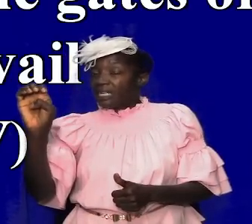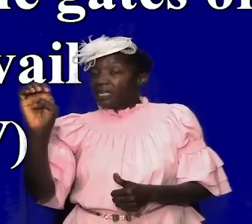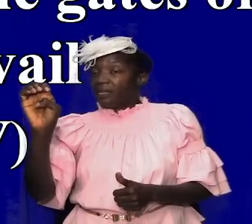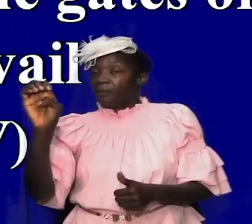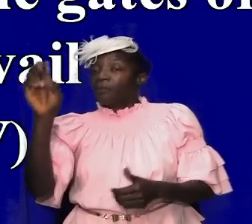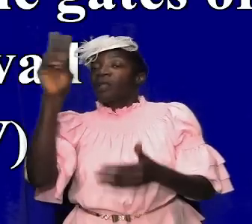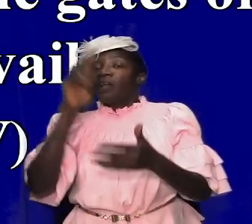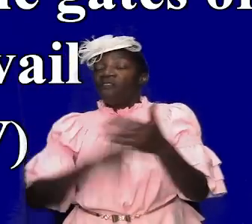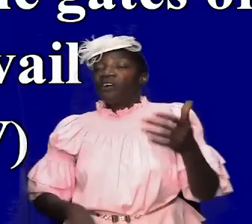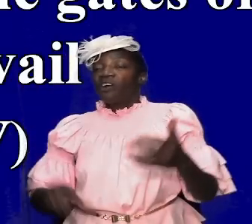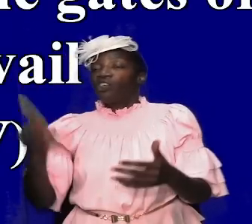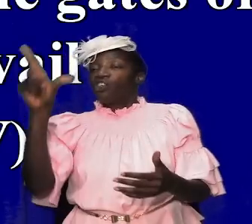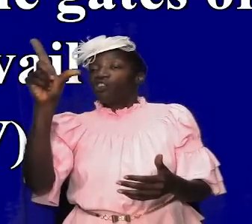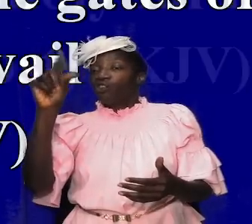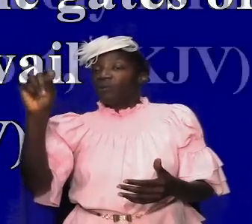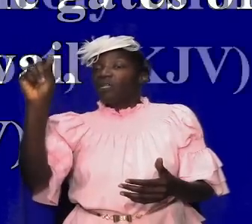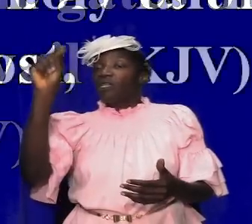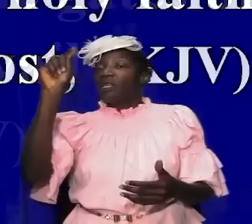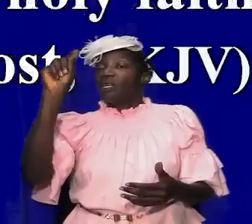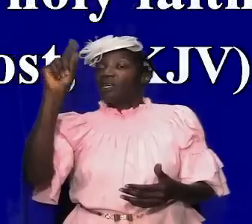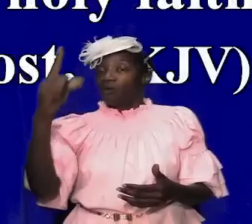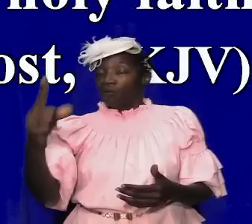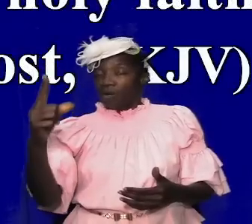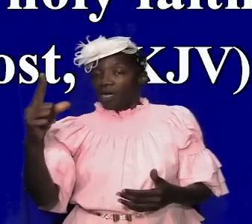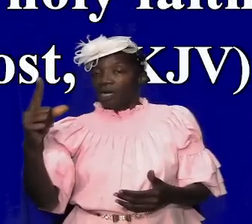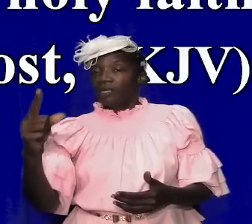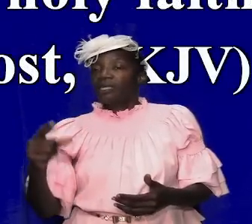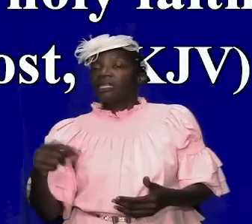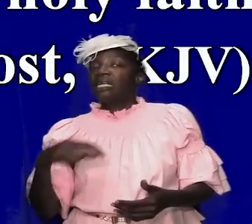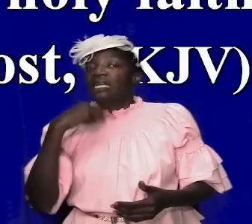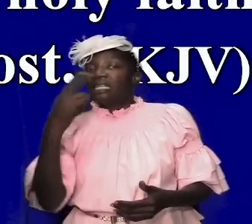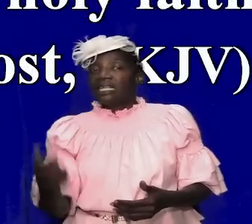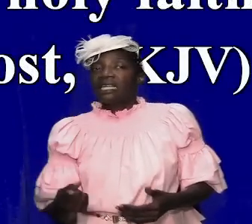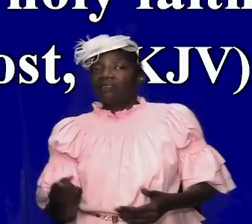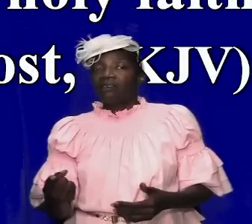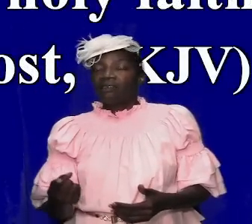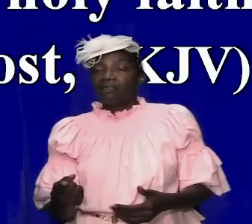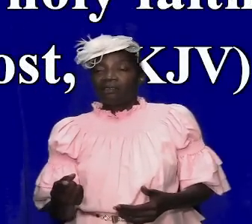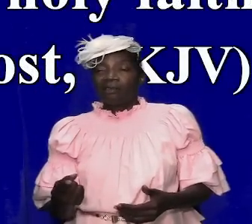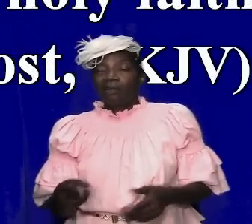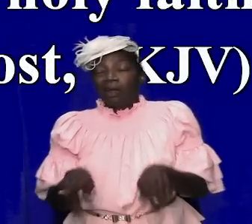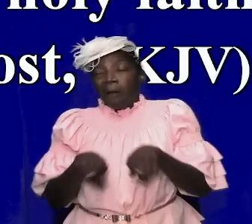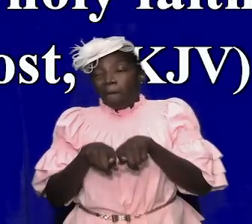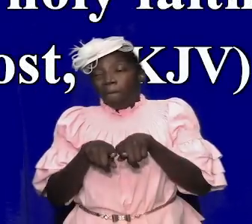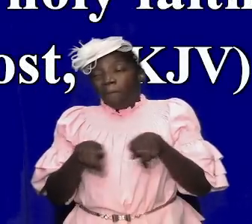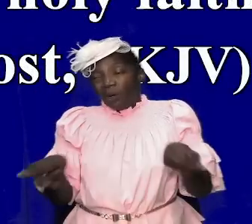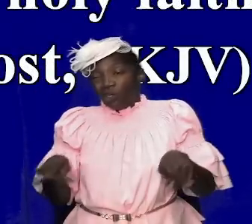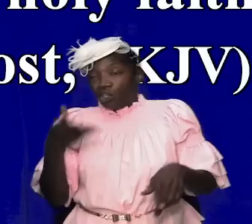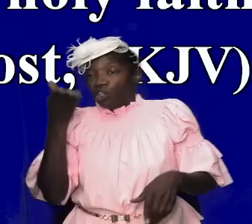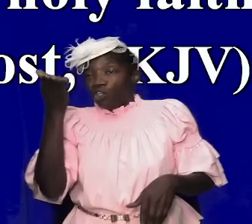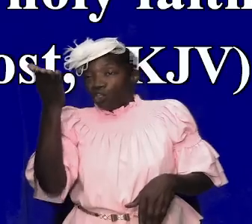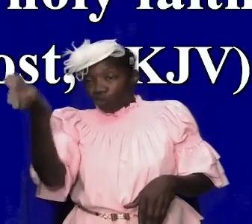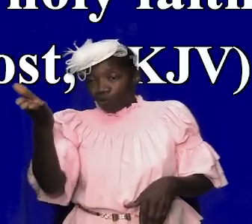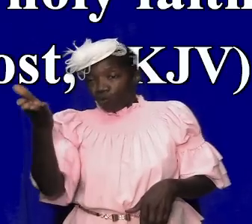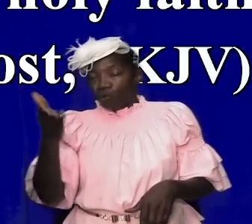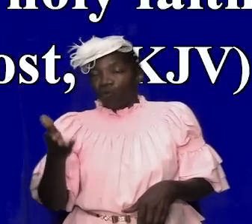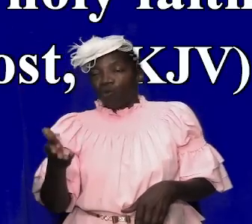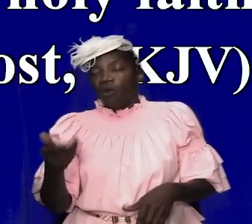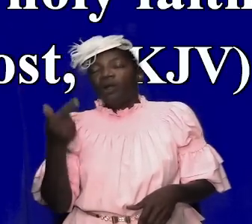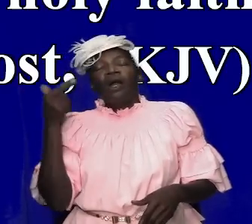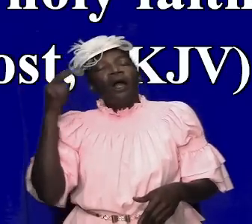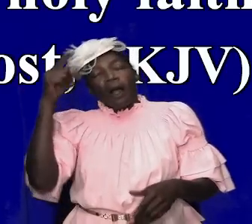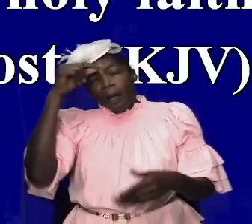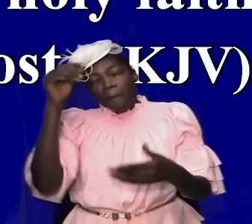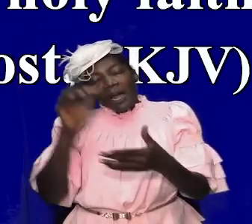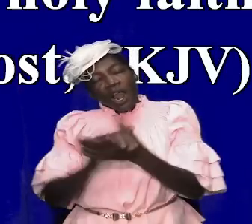20 and 21 says tells us something he said but but you beloved